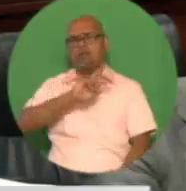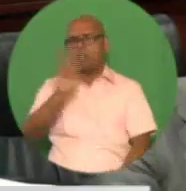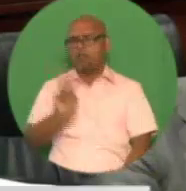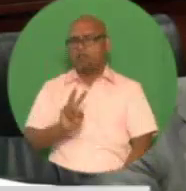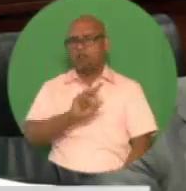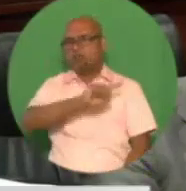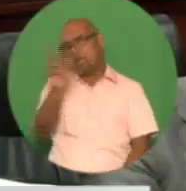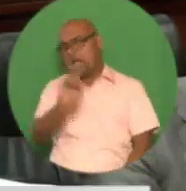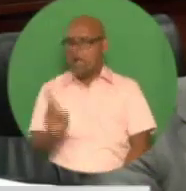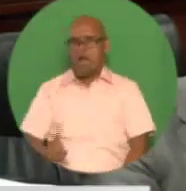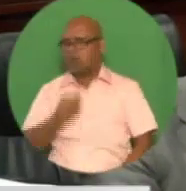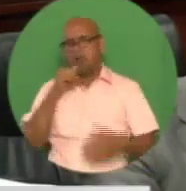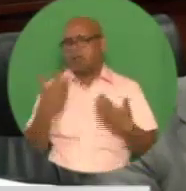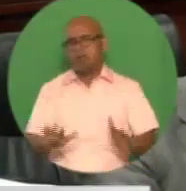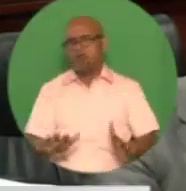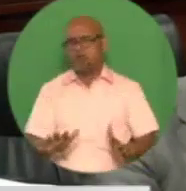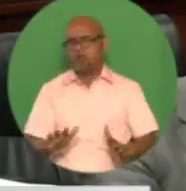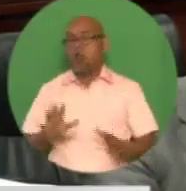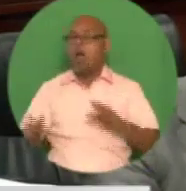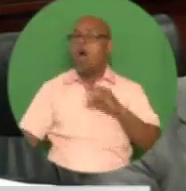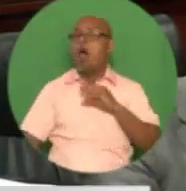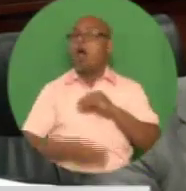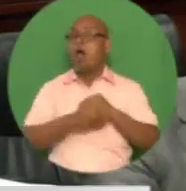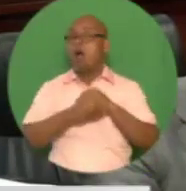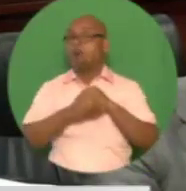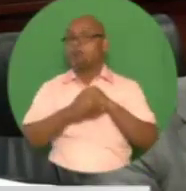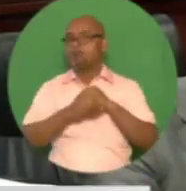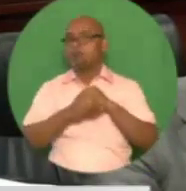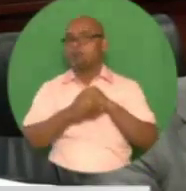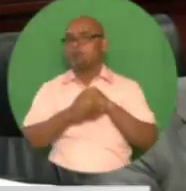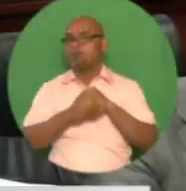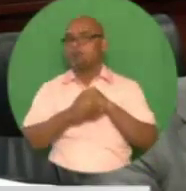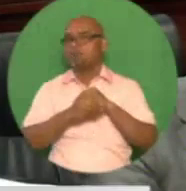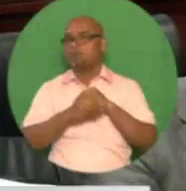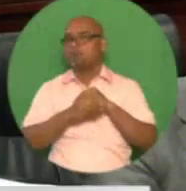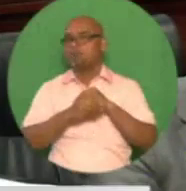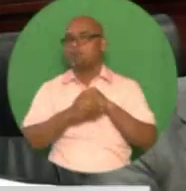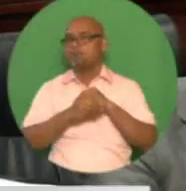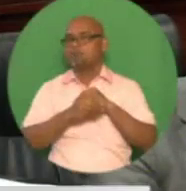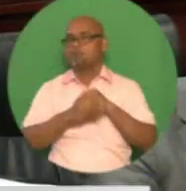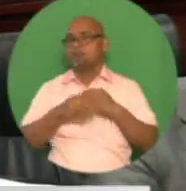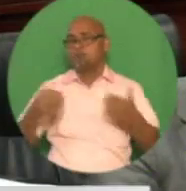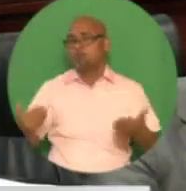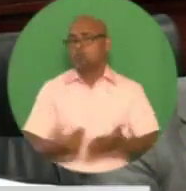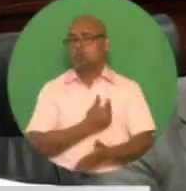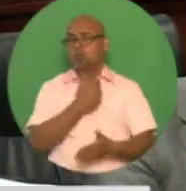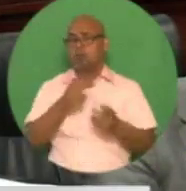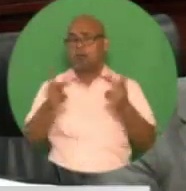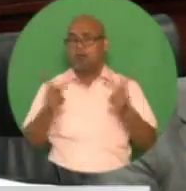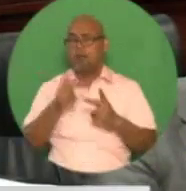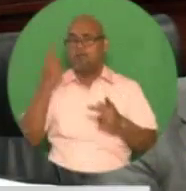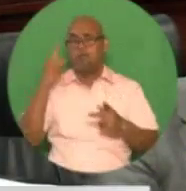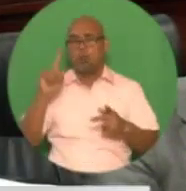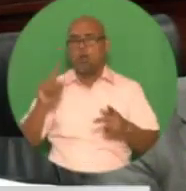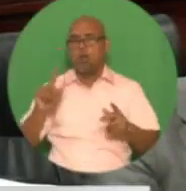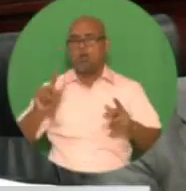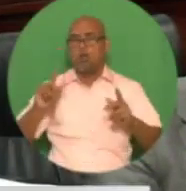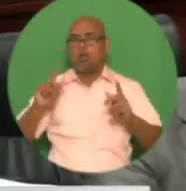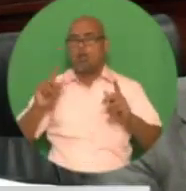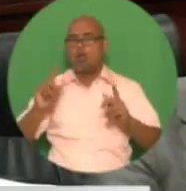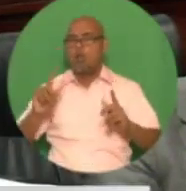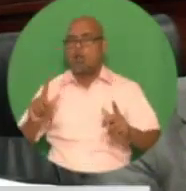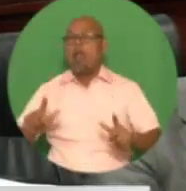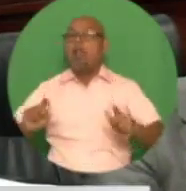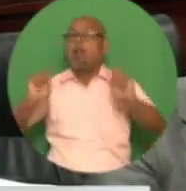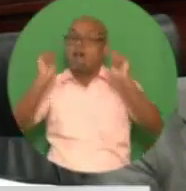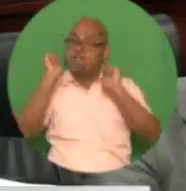network of facilities with an onshore component, including a modern fishing facility and an offshore component consisting of